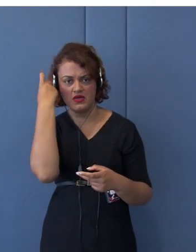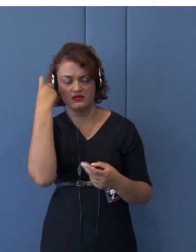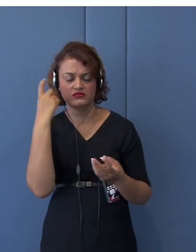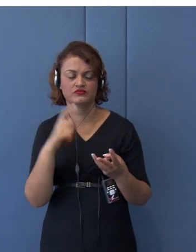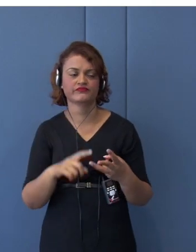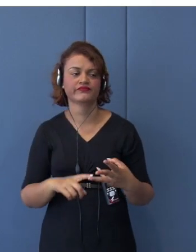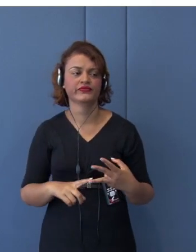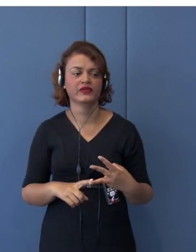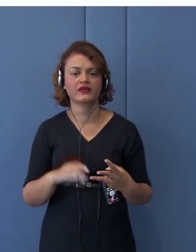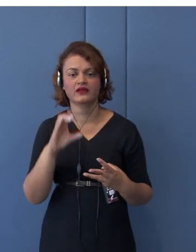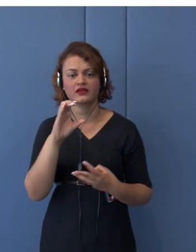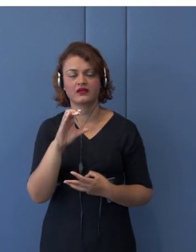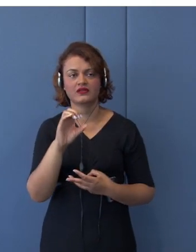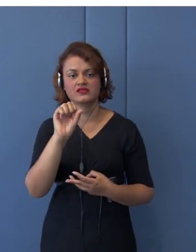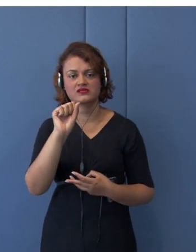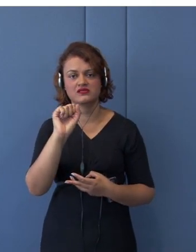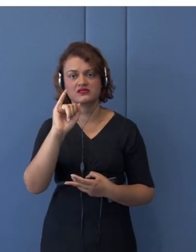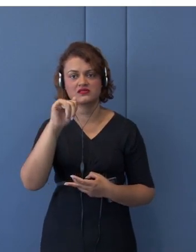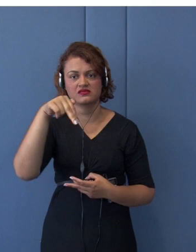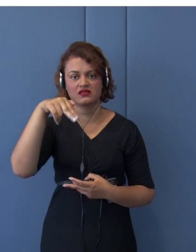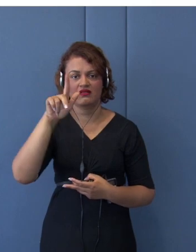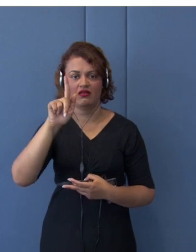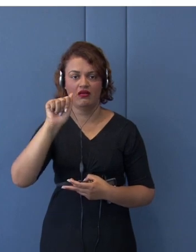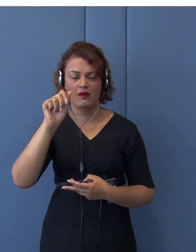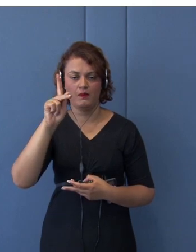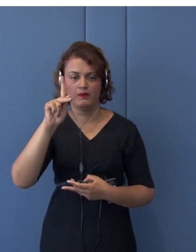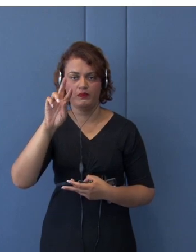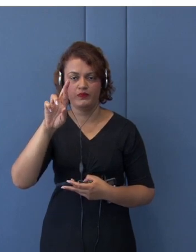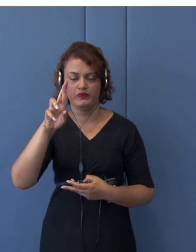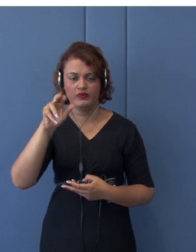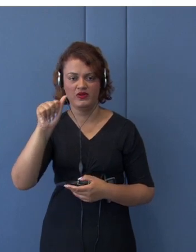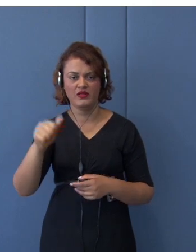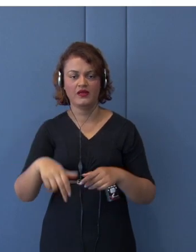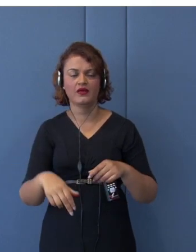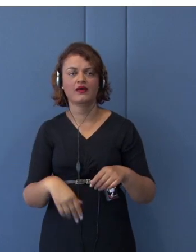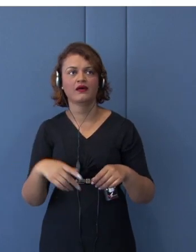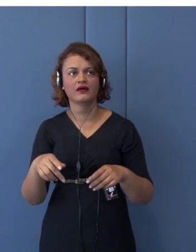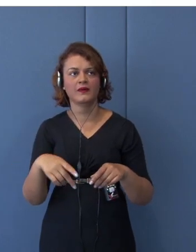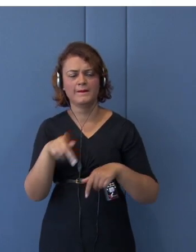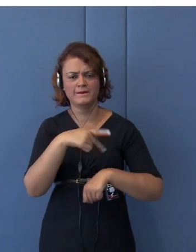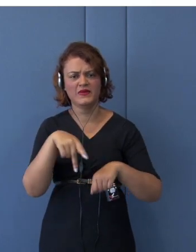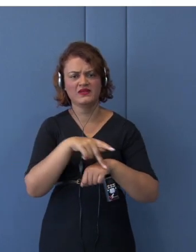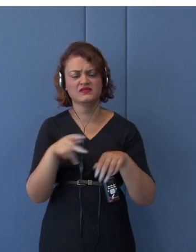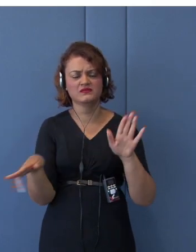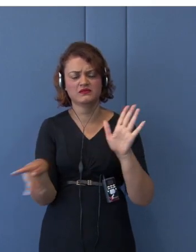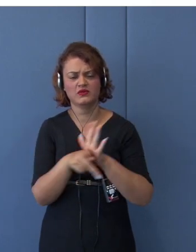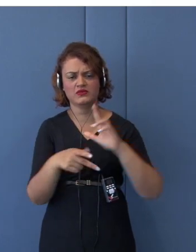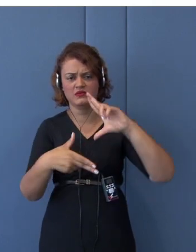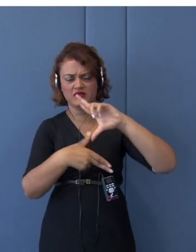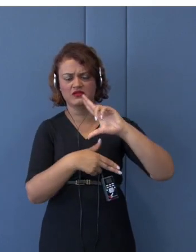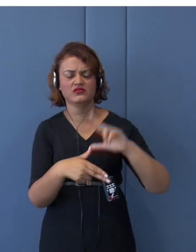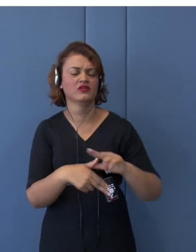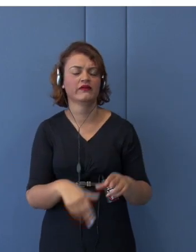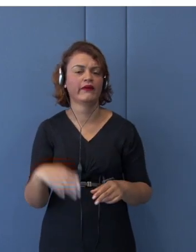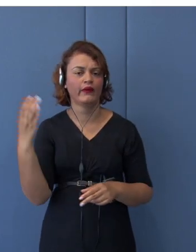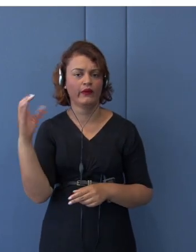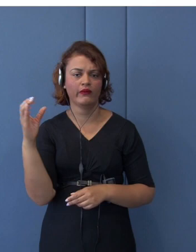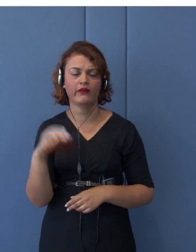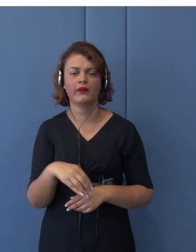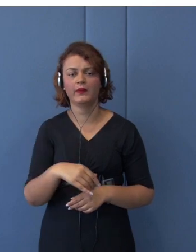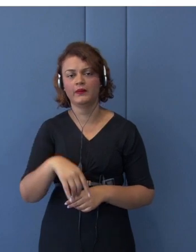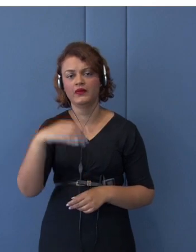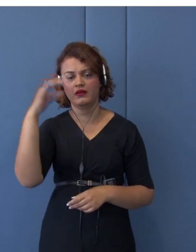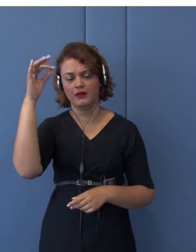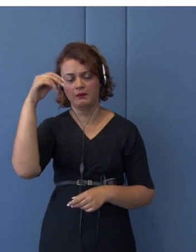And amongst the Latin American countries, we have Chile, Peru, and Colombia down there, which is still